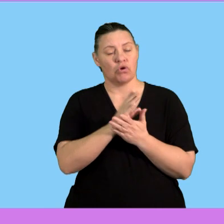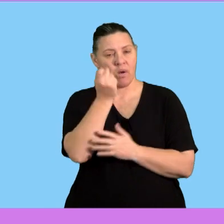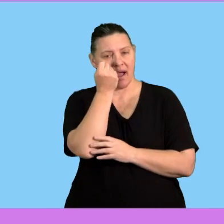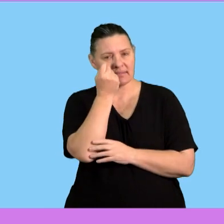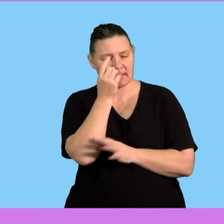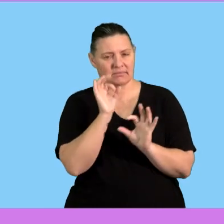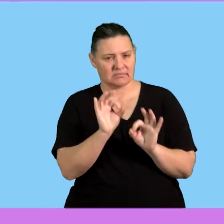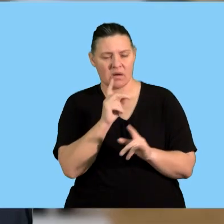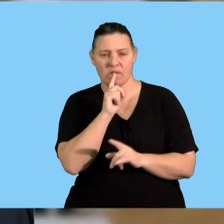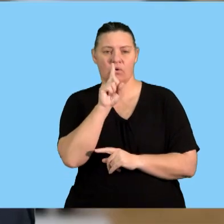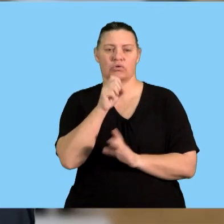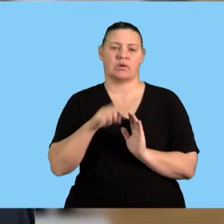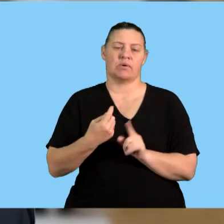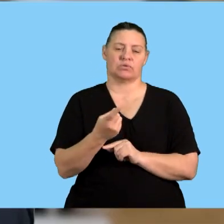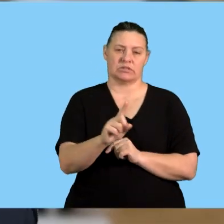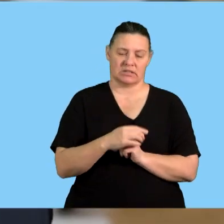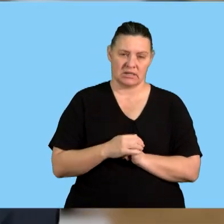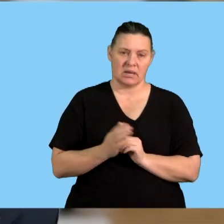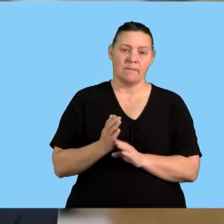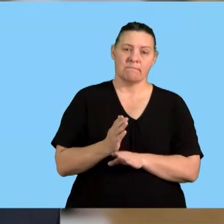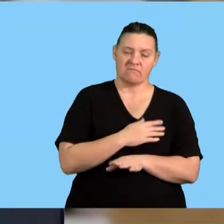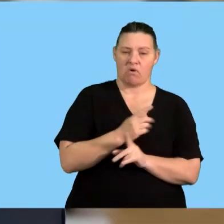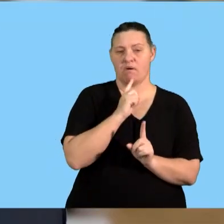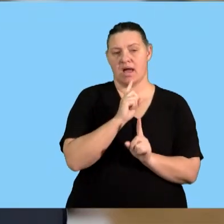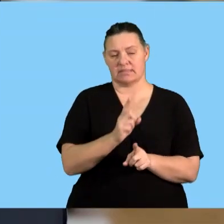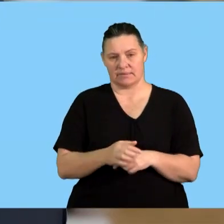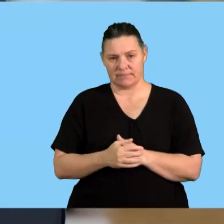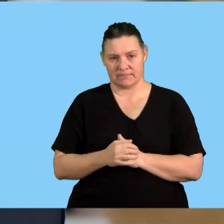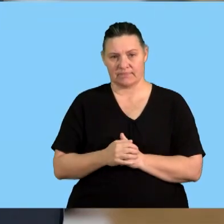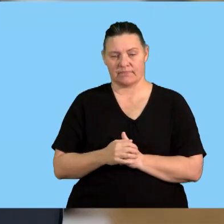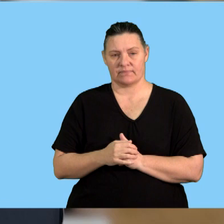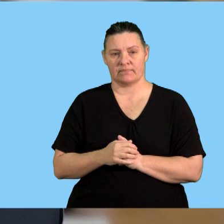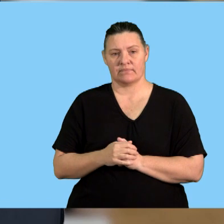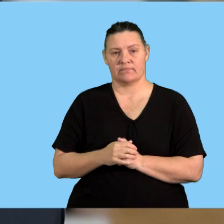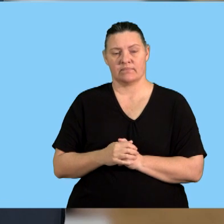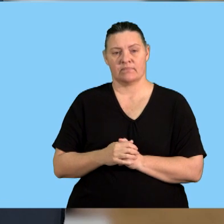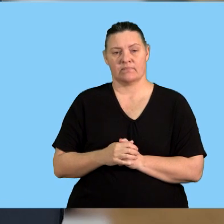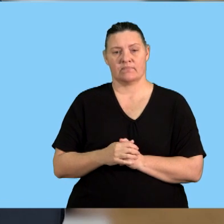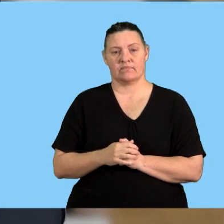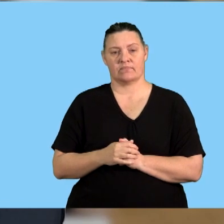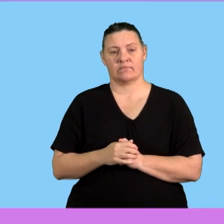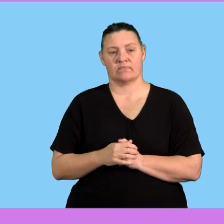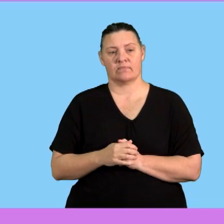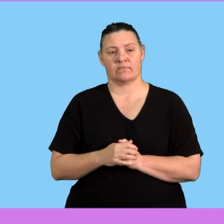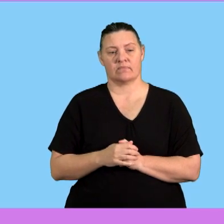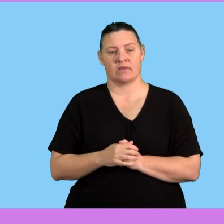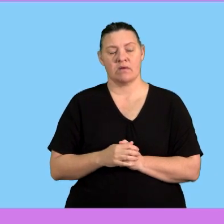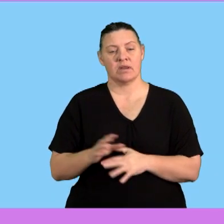that you understand exactly what your question is all about before you start to answer that specific question then